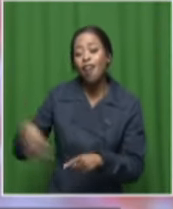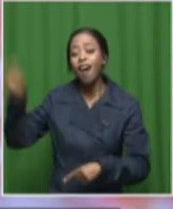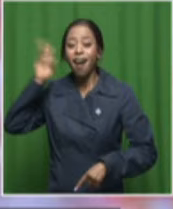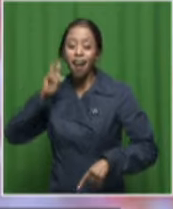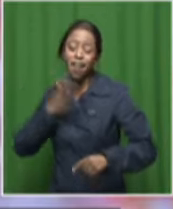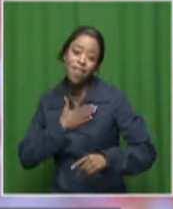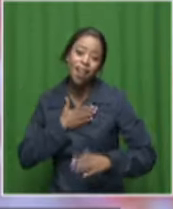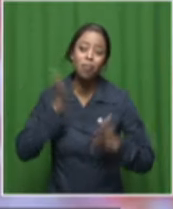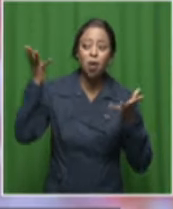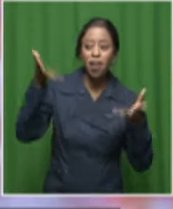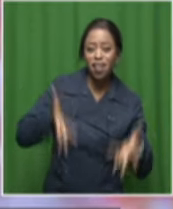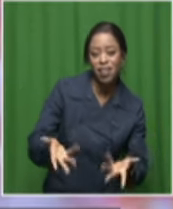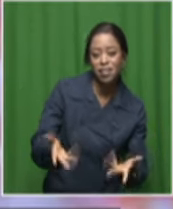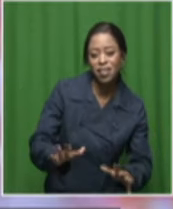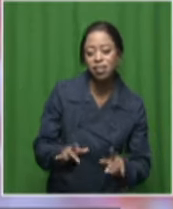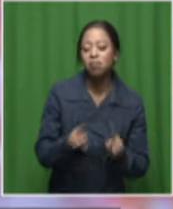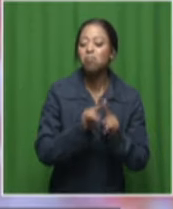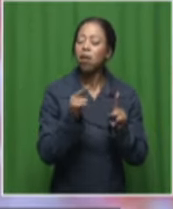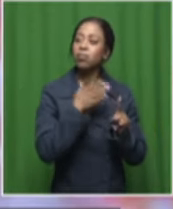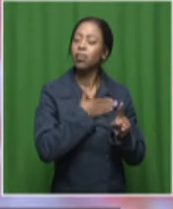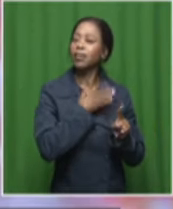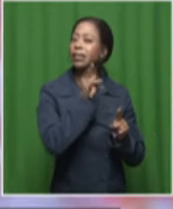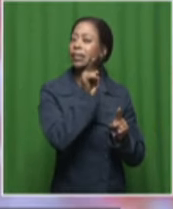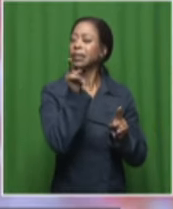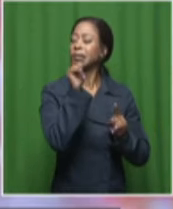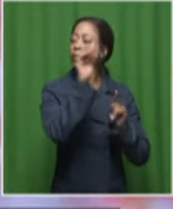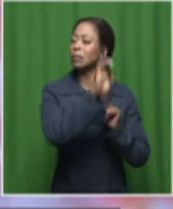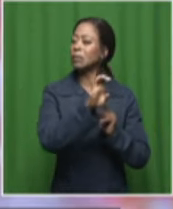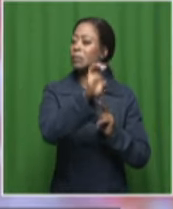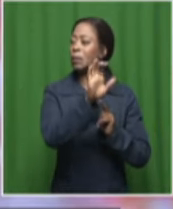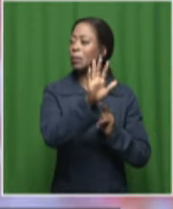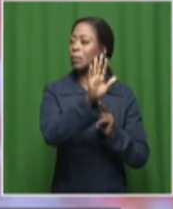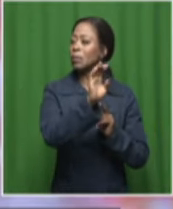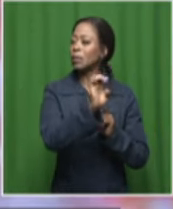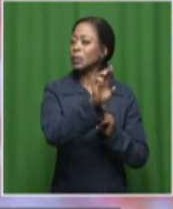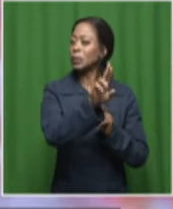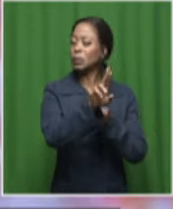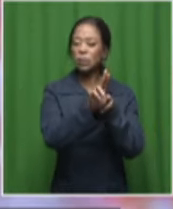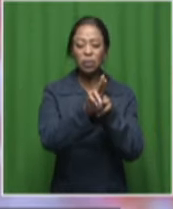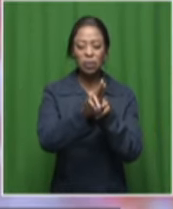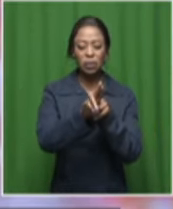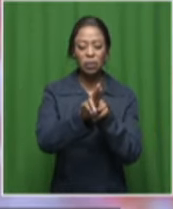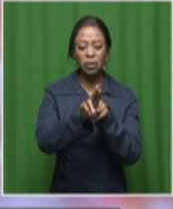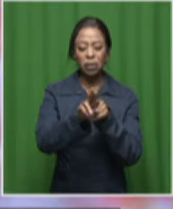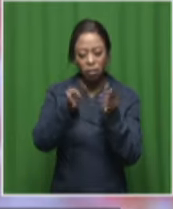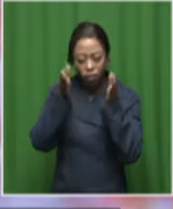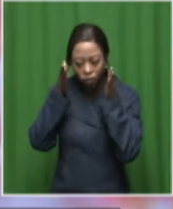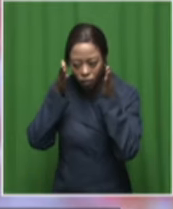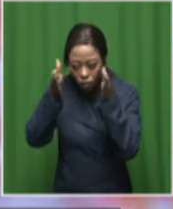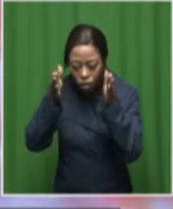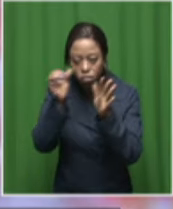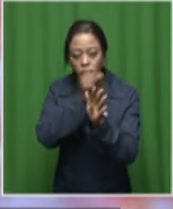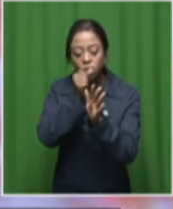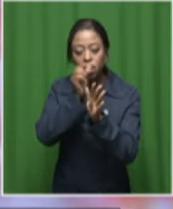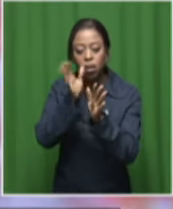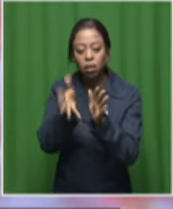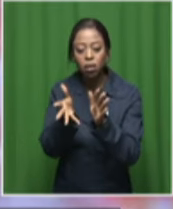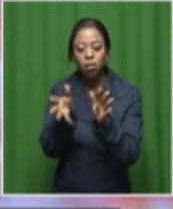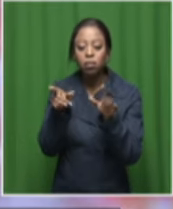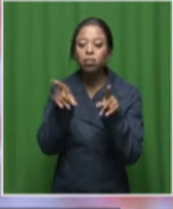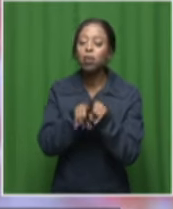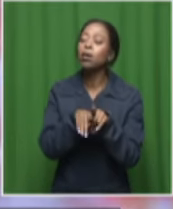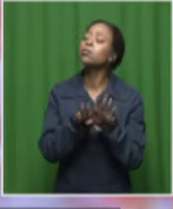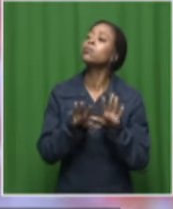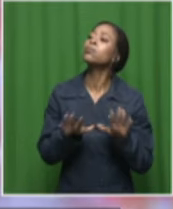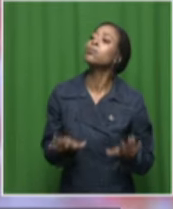heard, felt in the room. Whereas I feel in Europe, it's more all about the artists. You know, they seem to